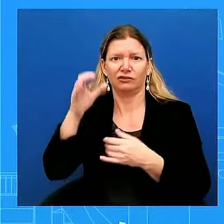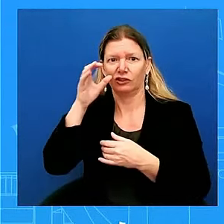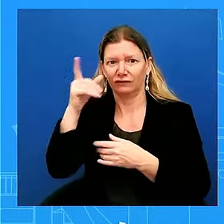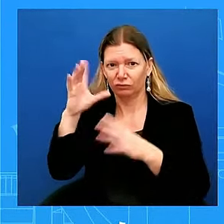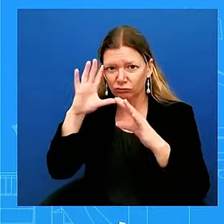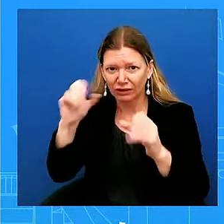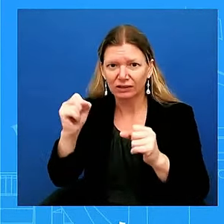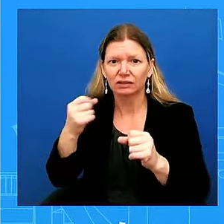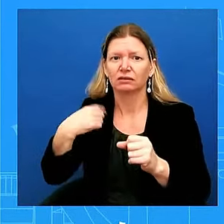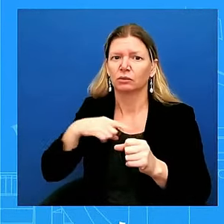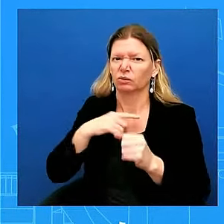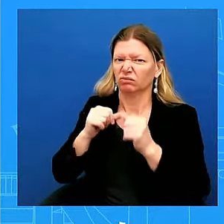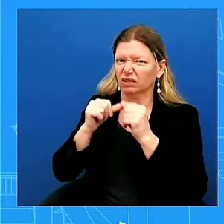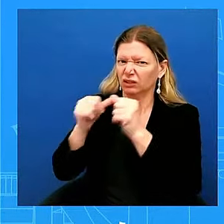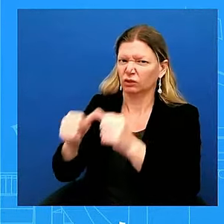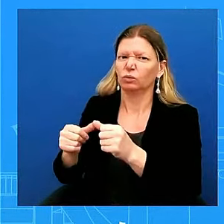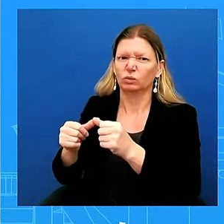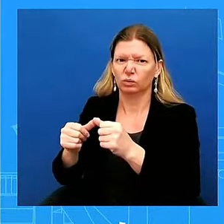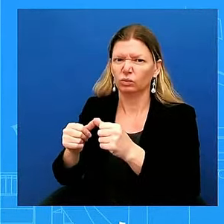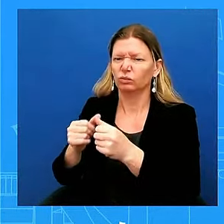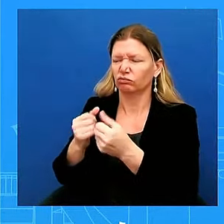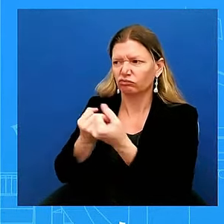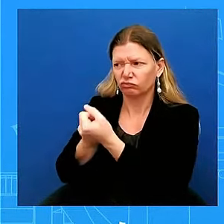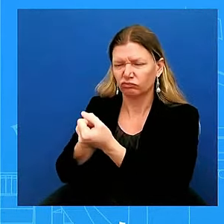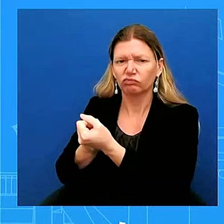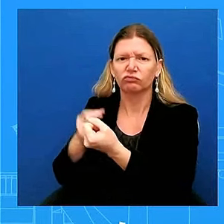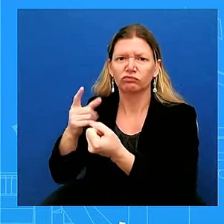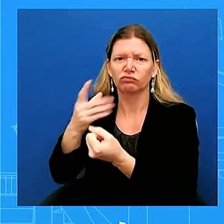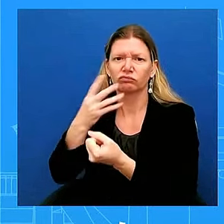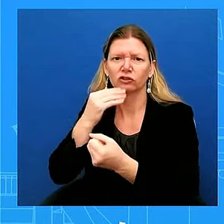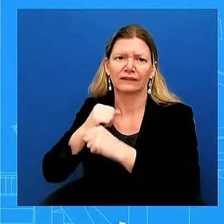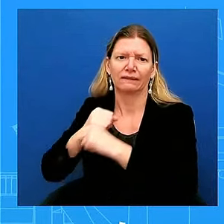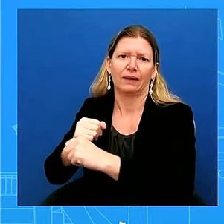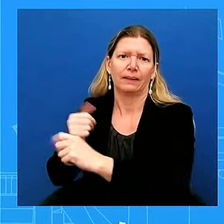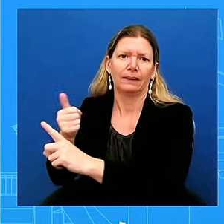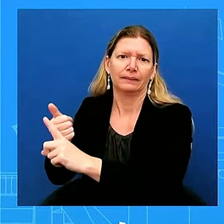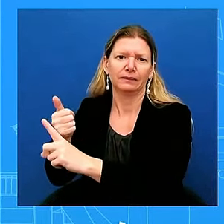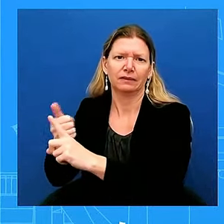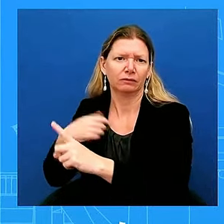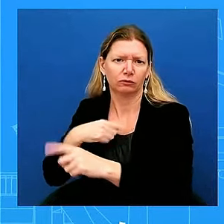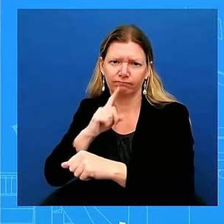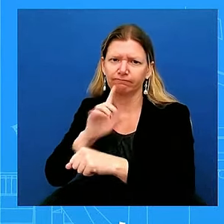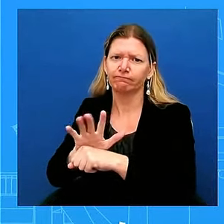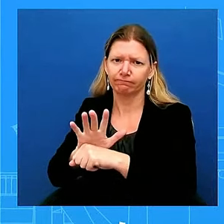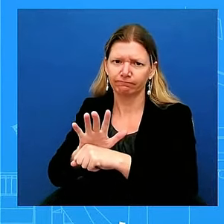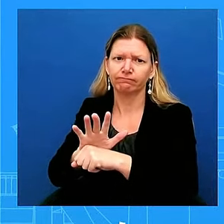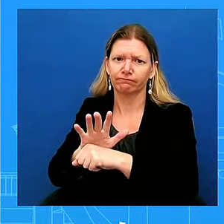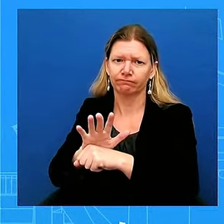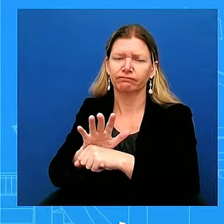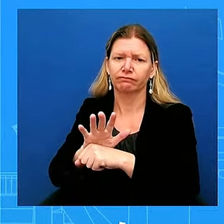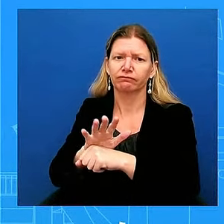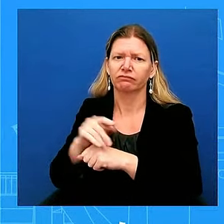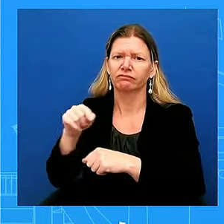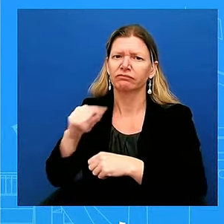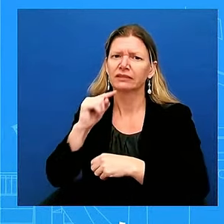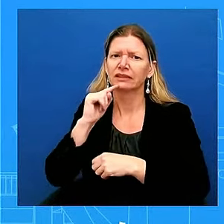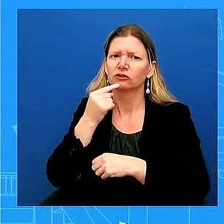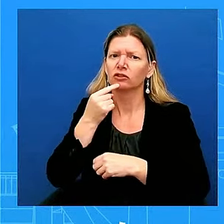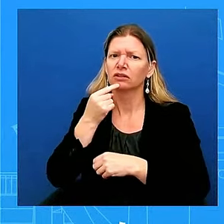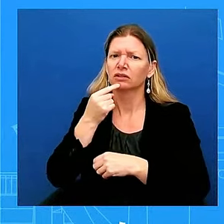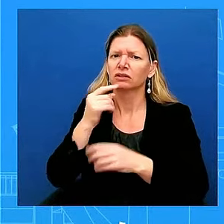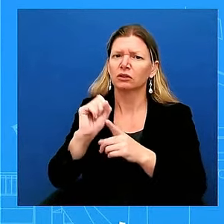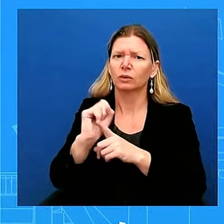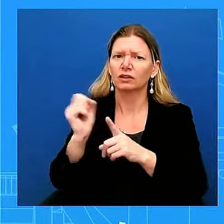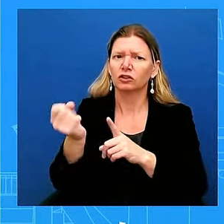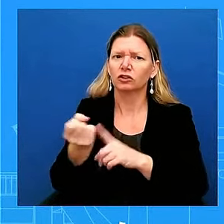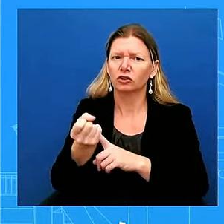Jake as well, there will be consequences. This is an ongoing, developing situation. And so you will hear more from us. I'm not going to get into